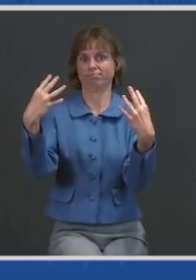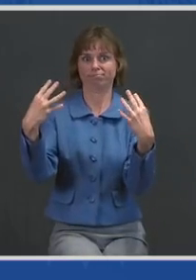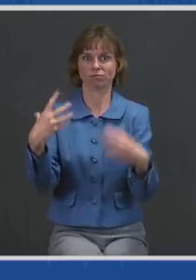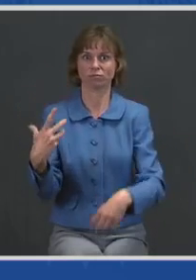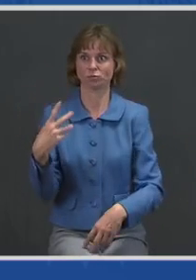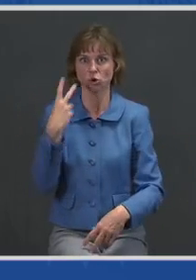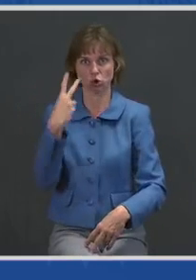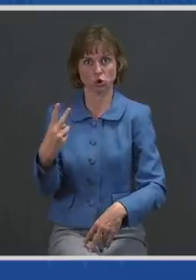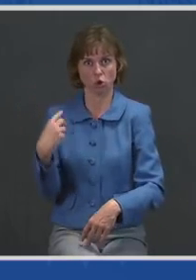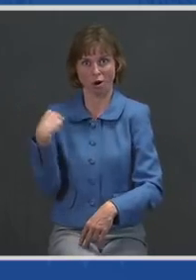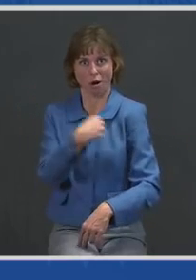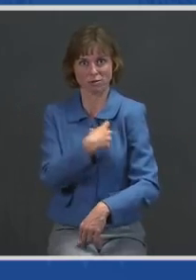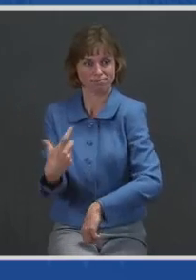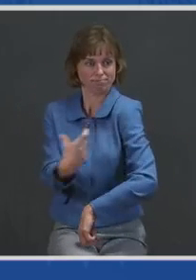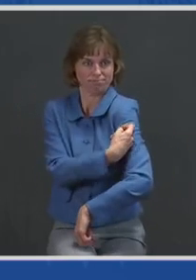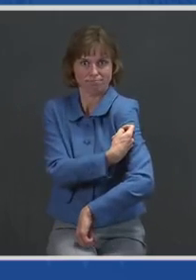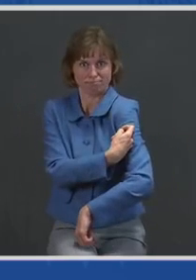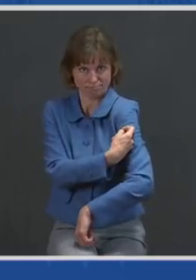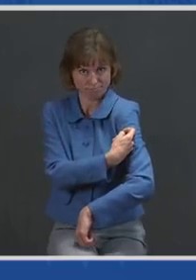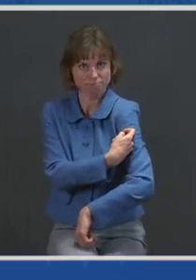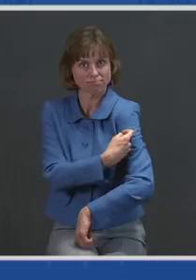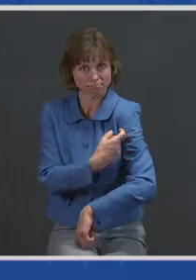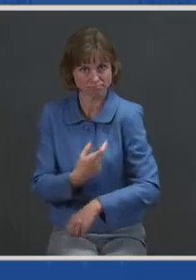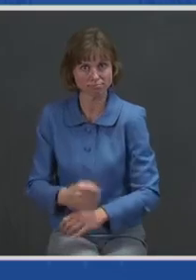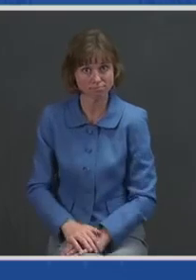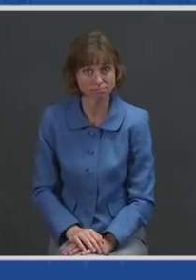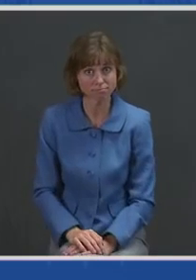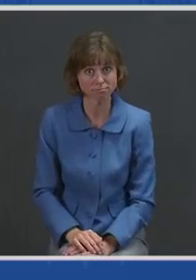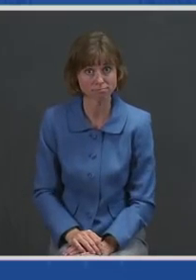for the world to see, so you can see us do it.